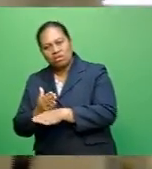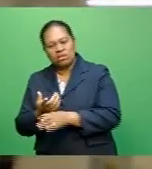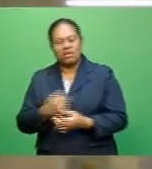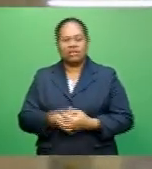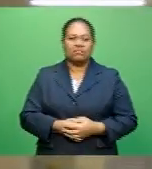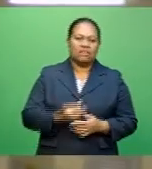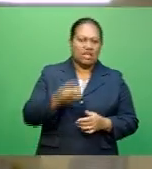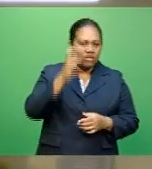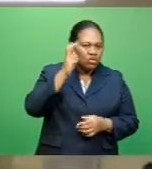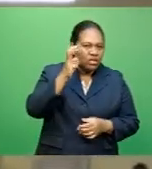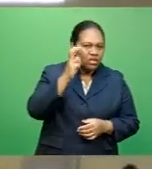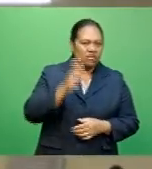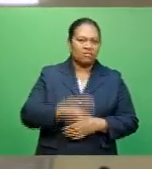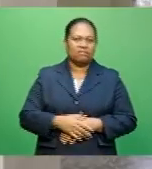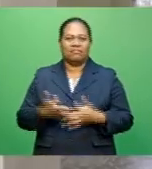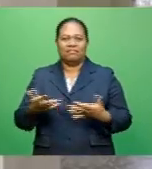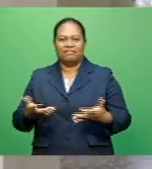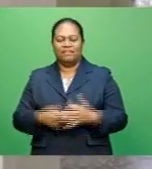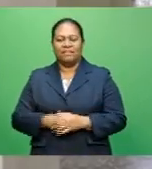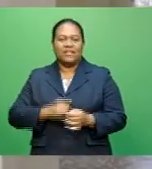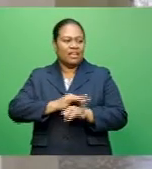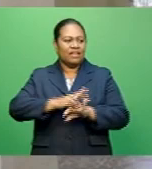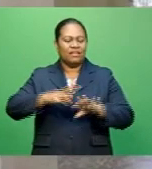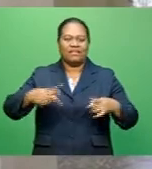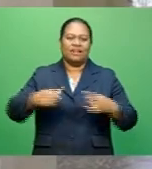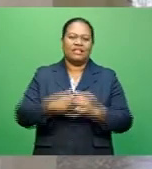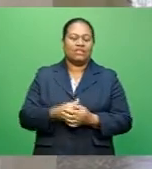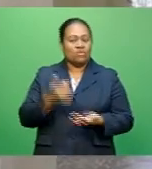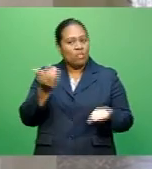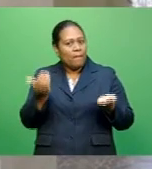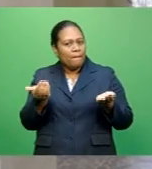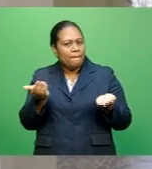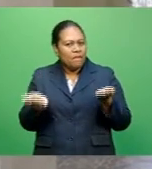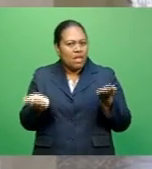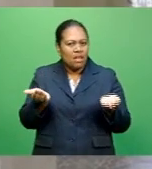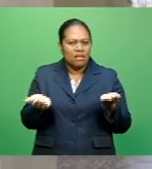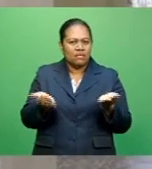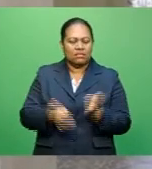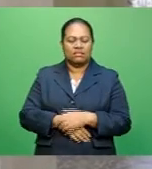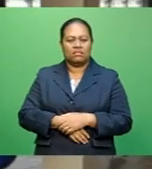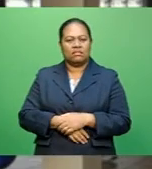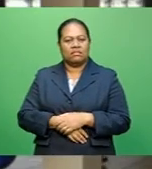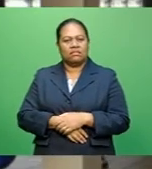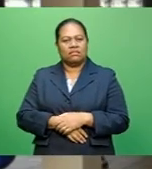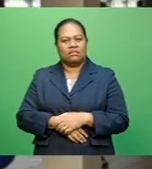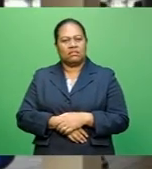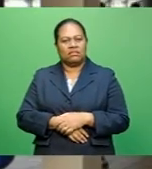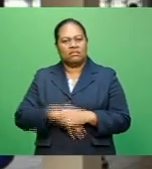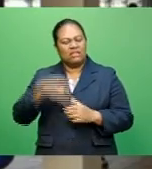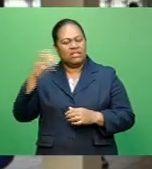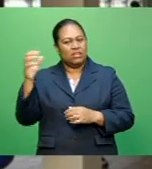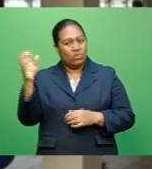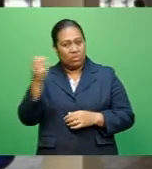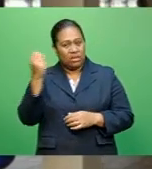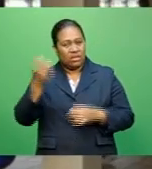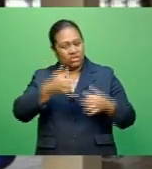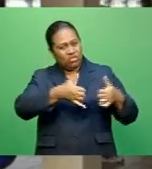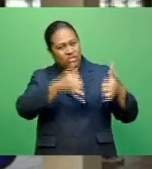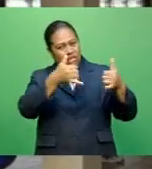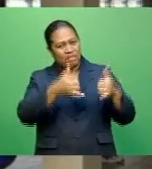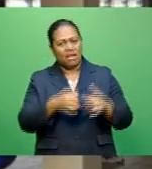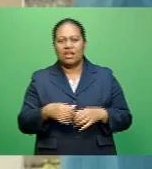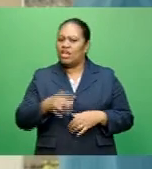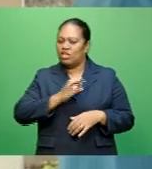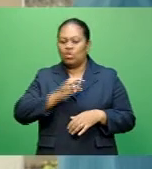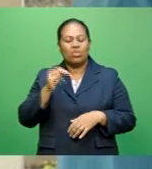say, everything comes up to balance, and no, champion does not give